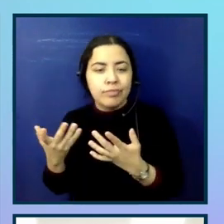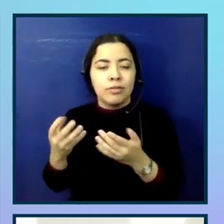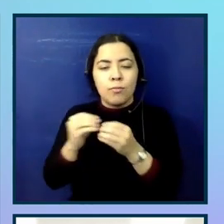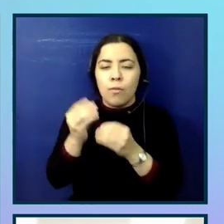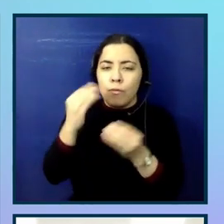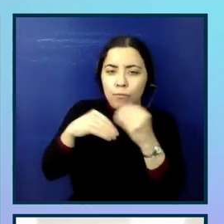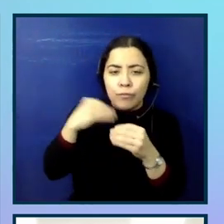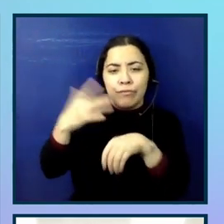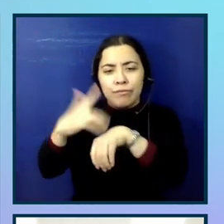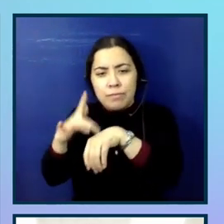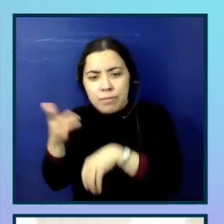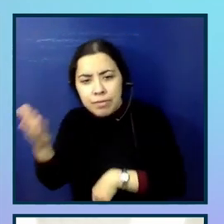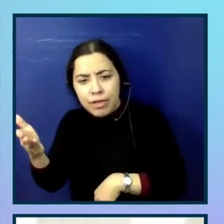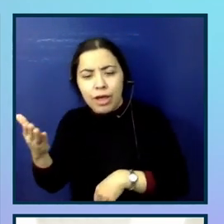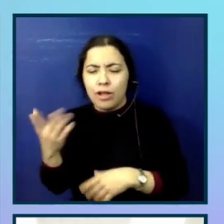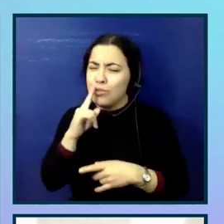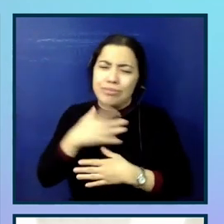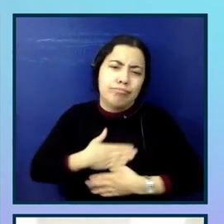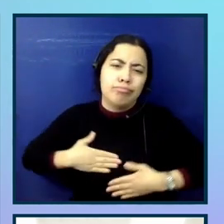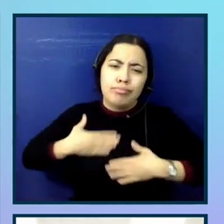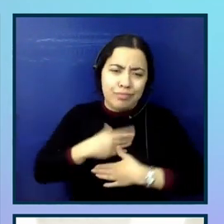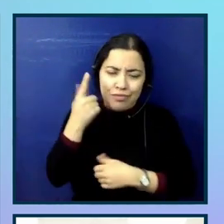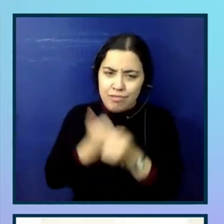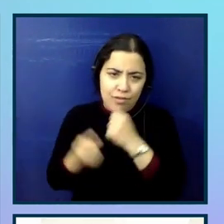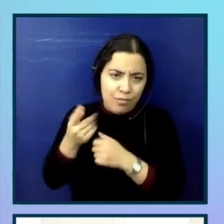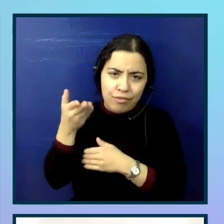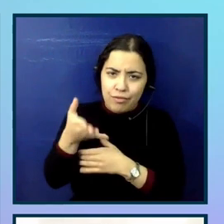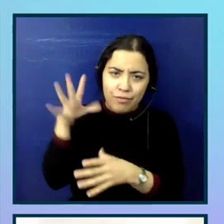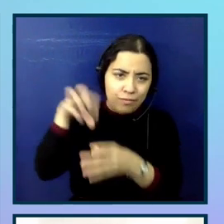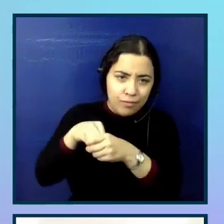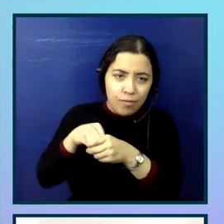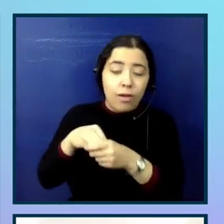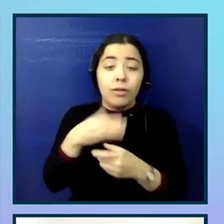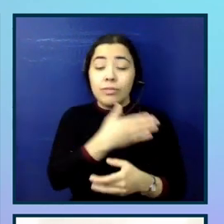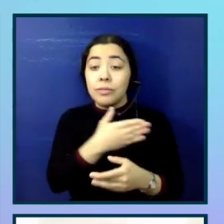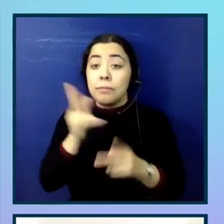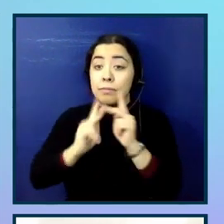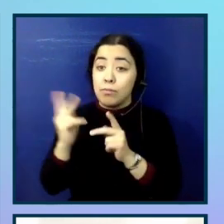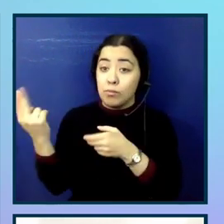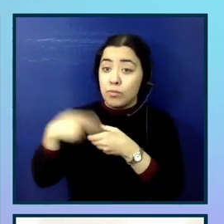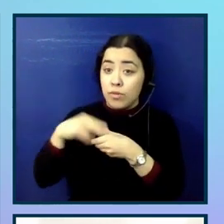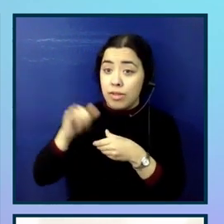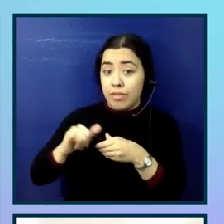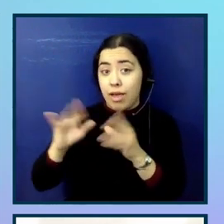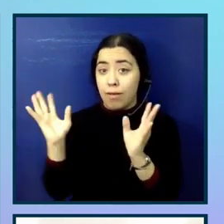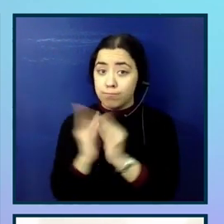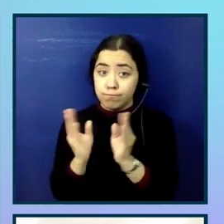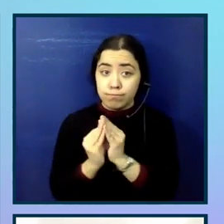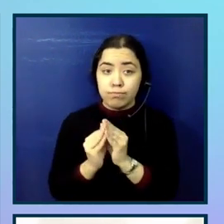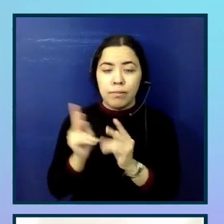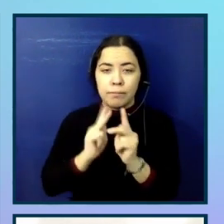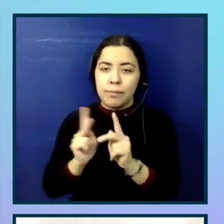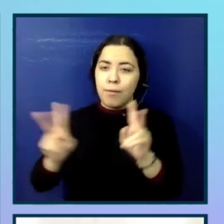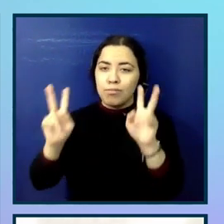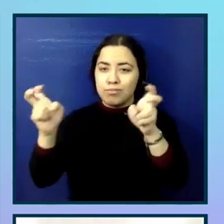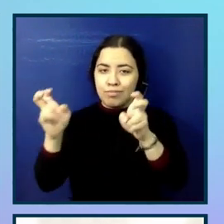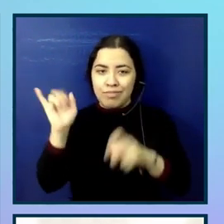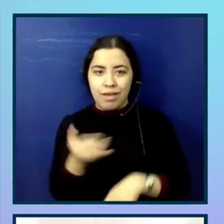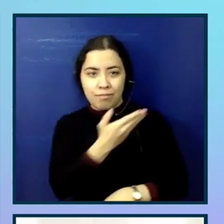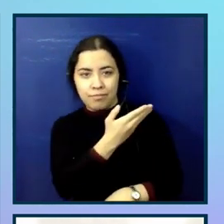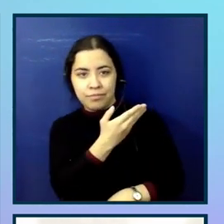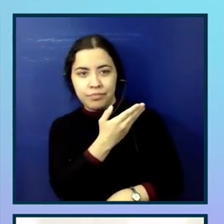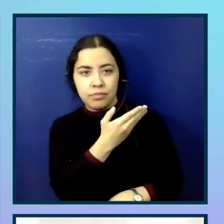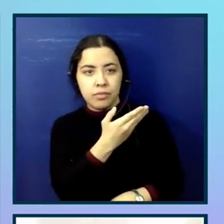just some of the quotes from the department or from people that joined us. So I'll just read these out. The days were fun packed and